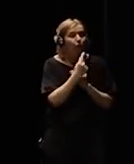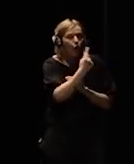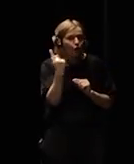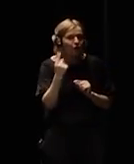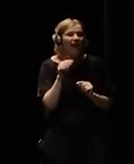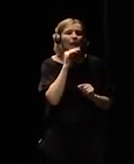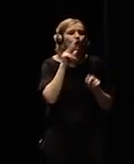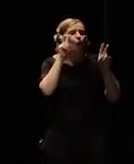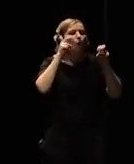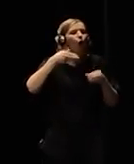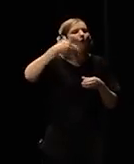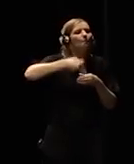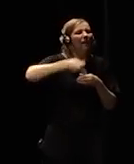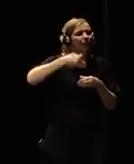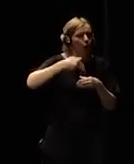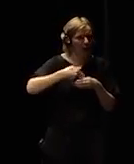the new electricity